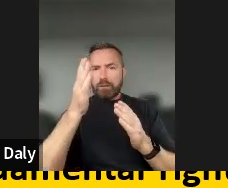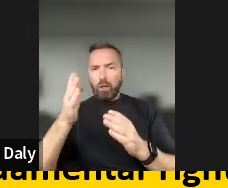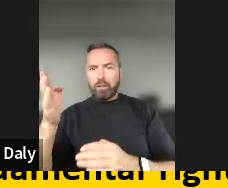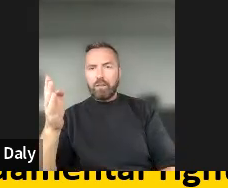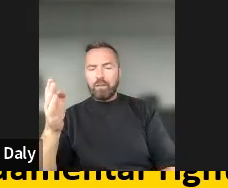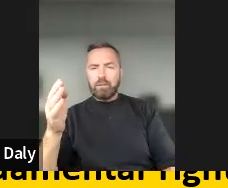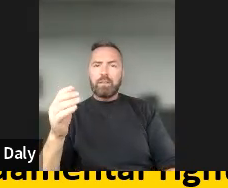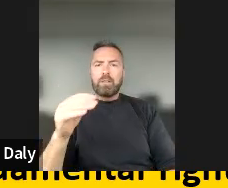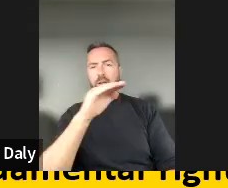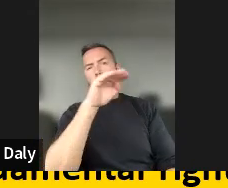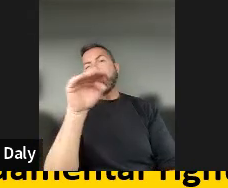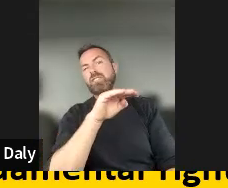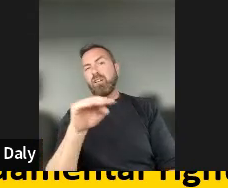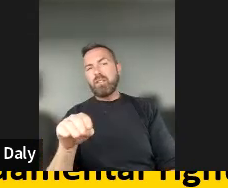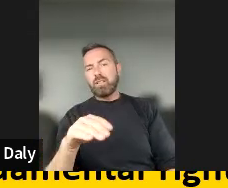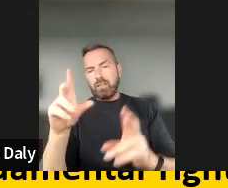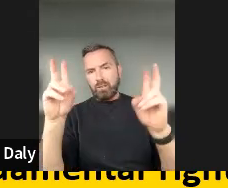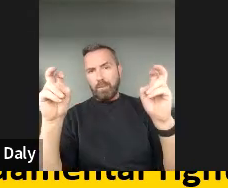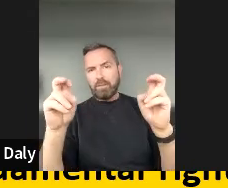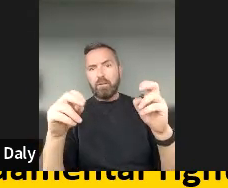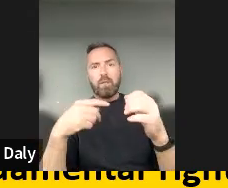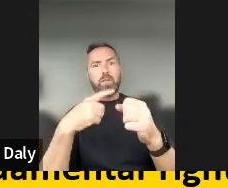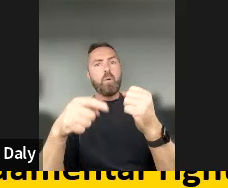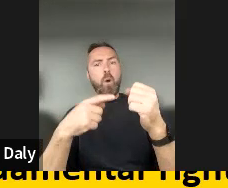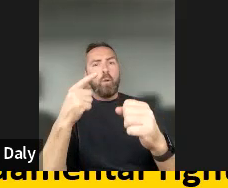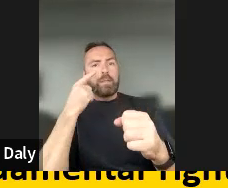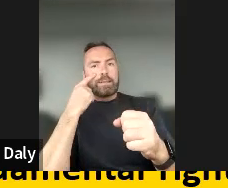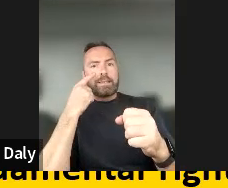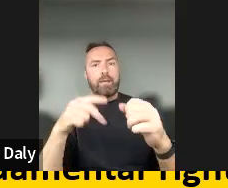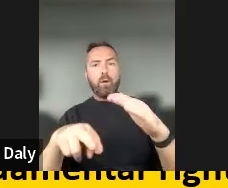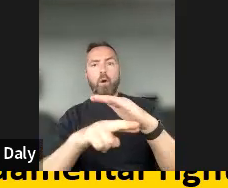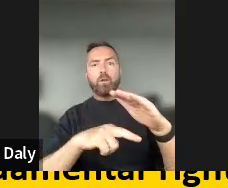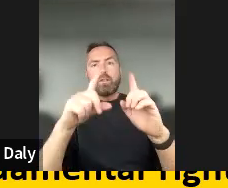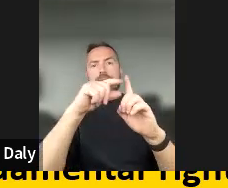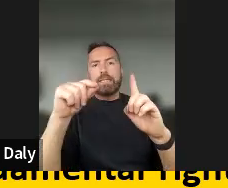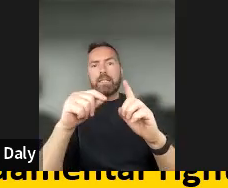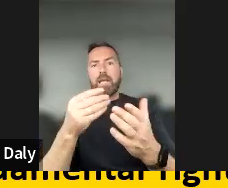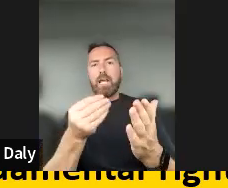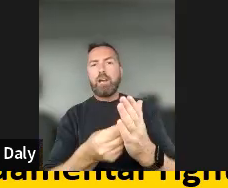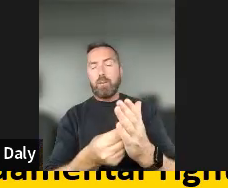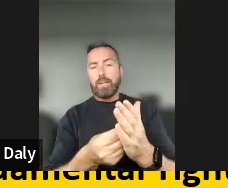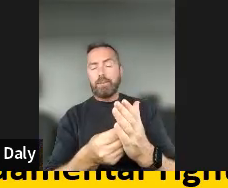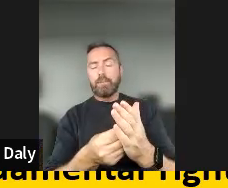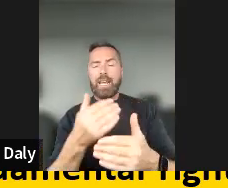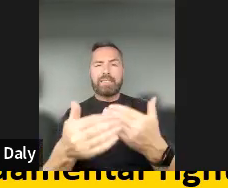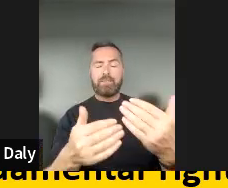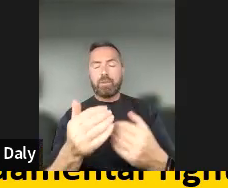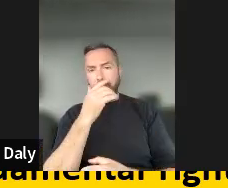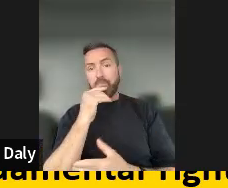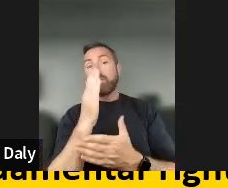constantly also under digital economy, etc. So just to go to some proposed actions.